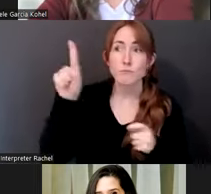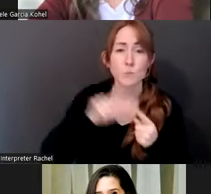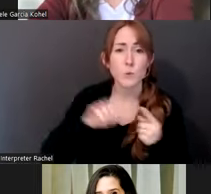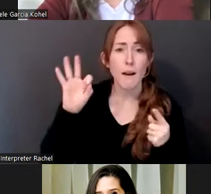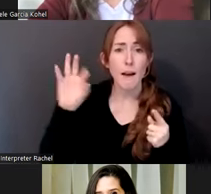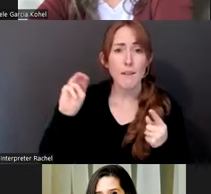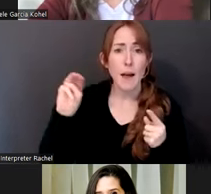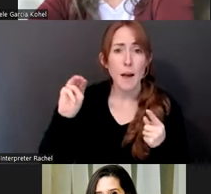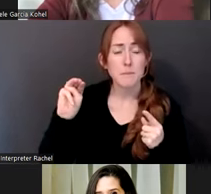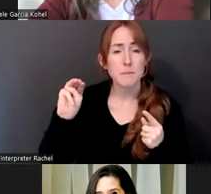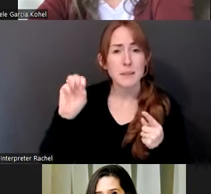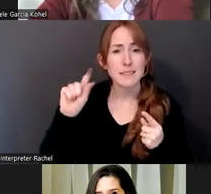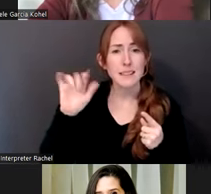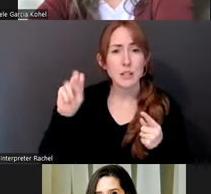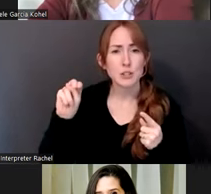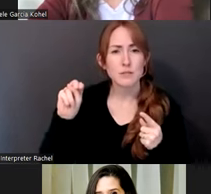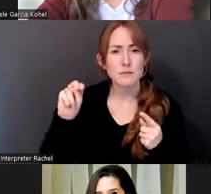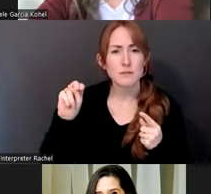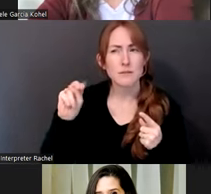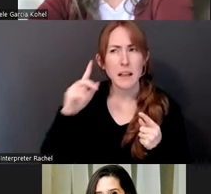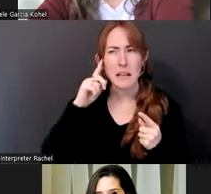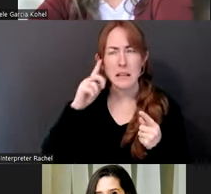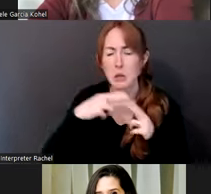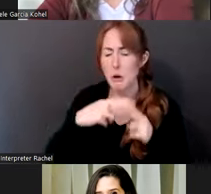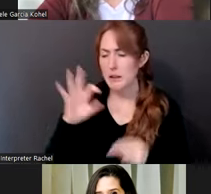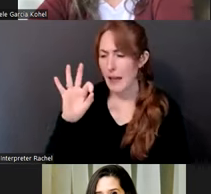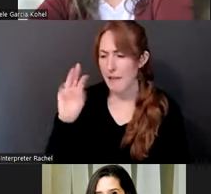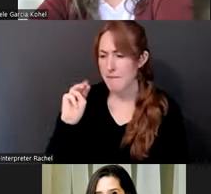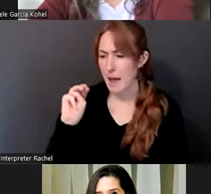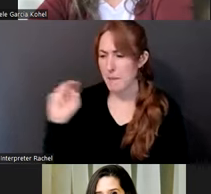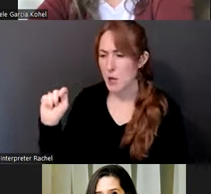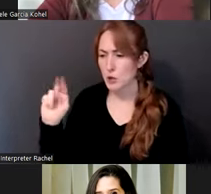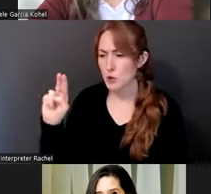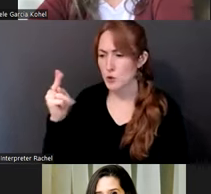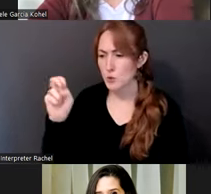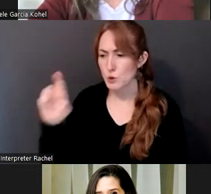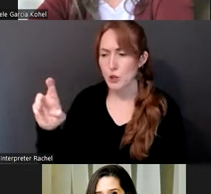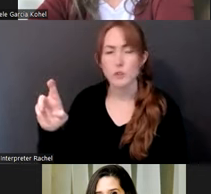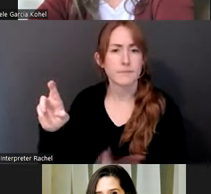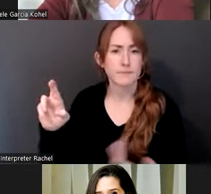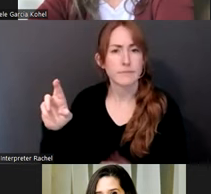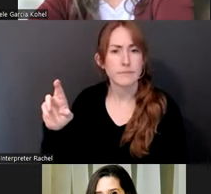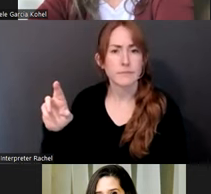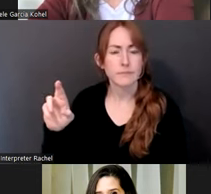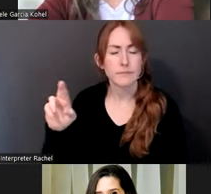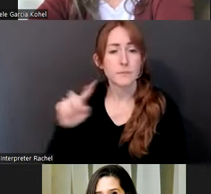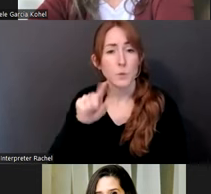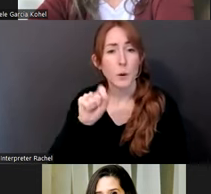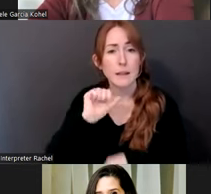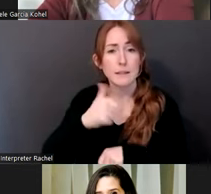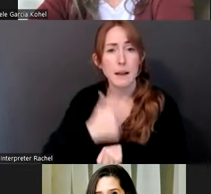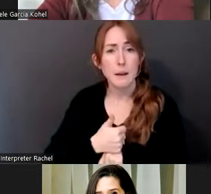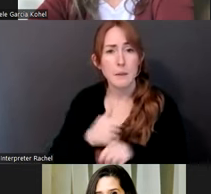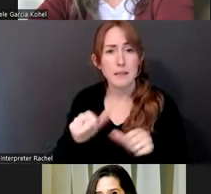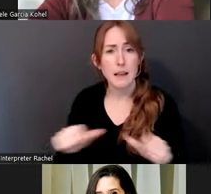technically called FM tuners, I believe is what they are. And so you can set up a station.